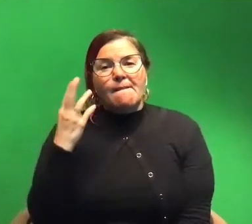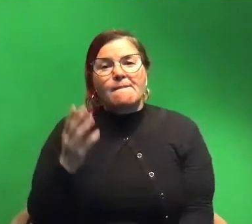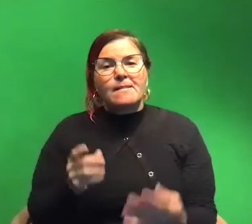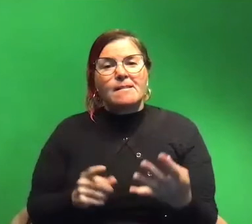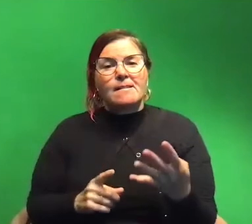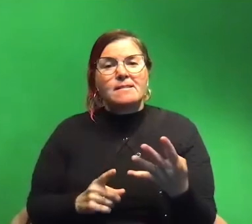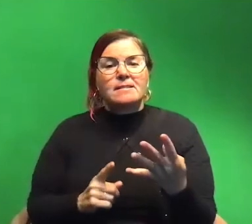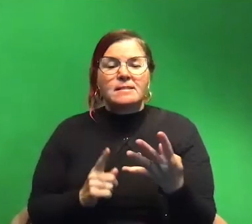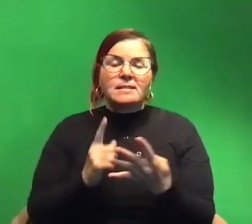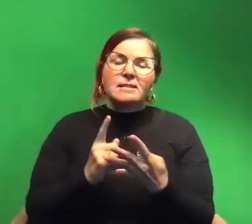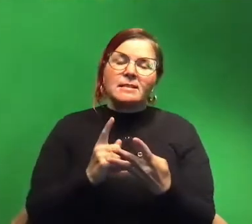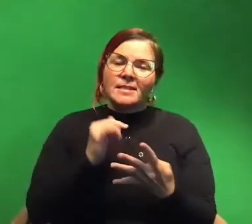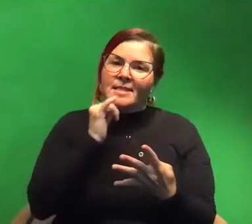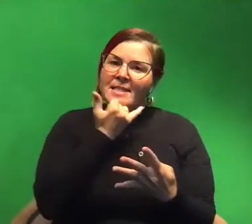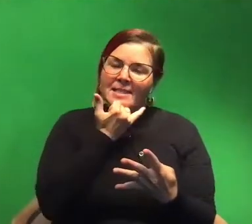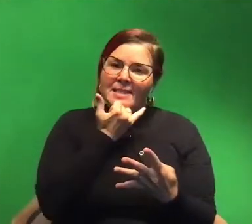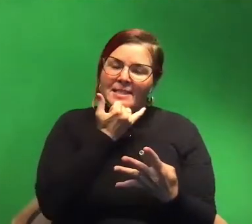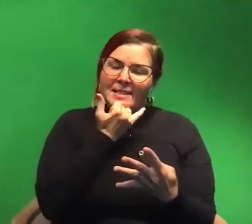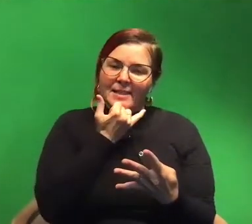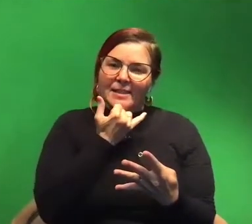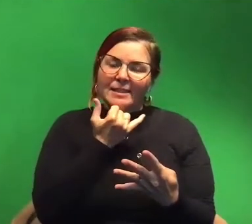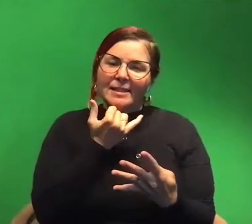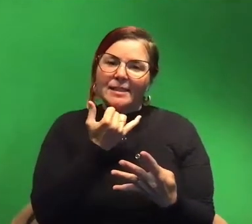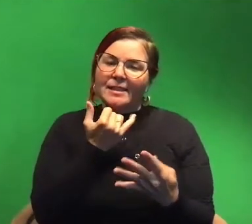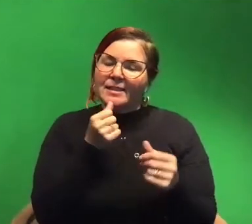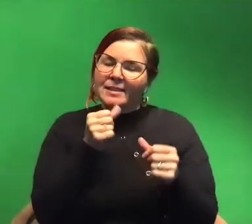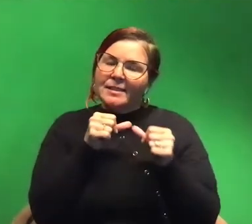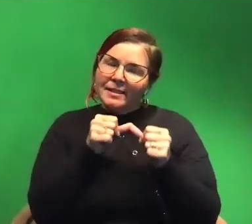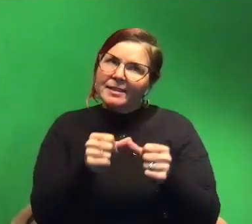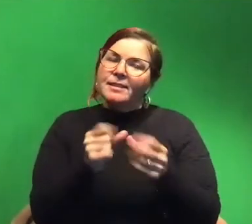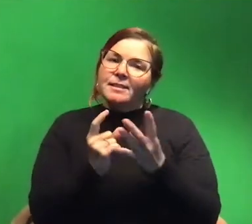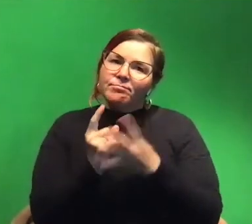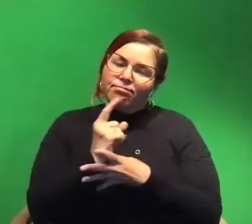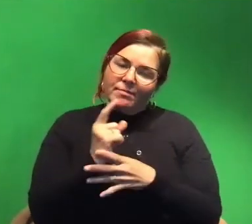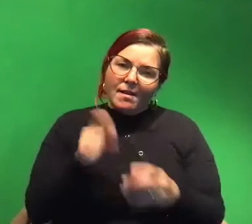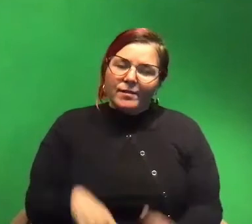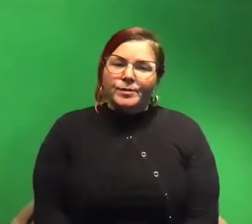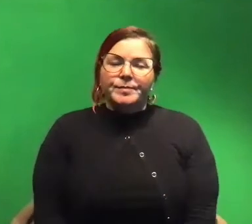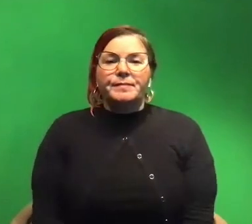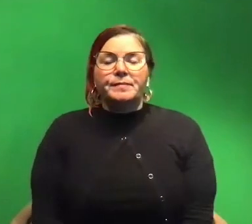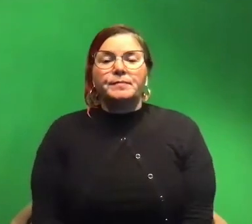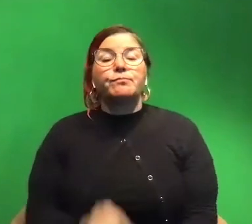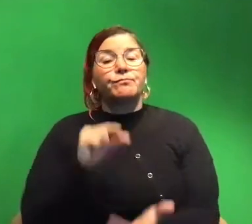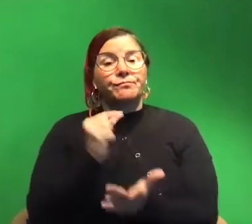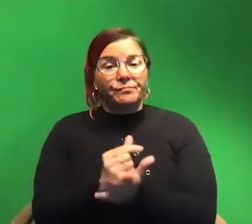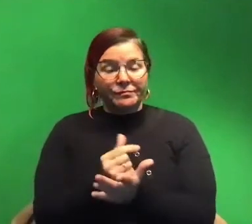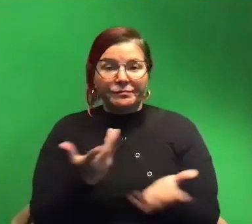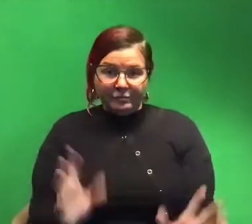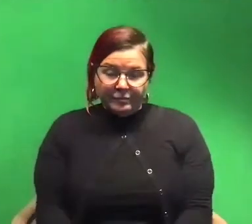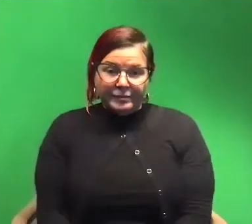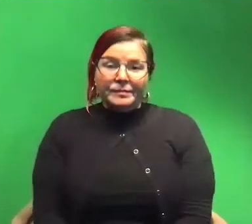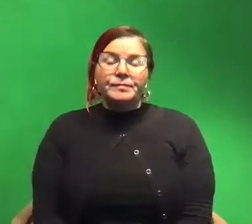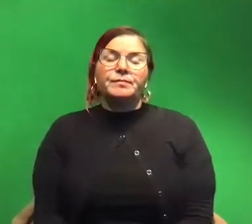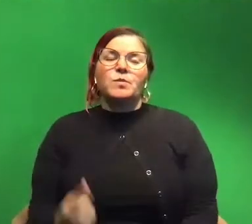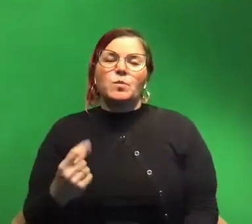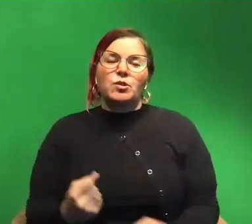career that I made a mistake but I just kind of had to keep chugging at that point. So I graduated. I took a year